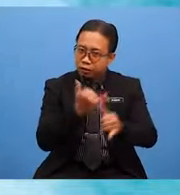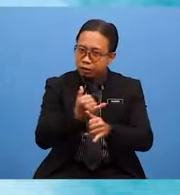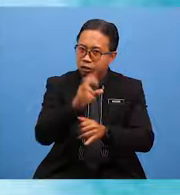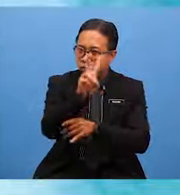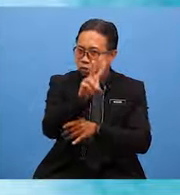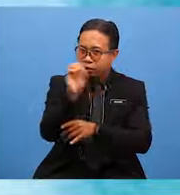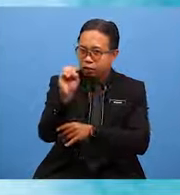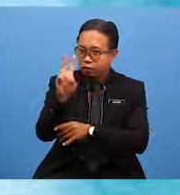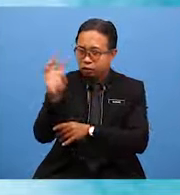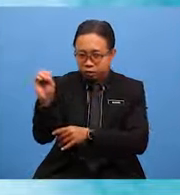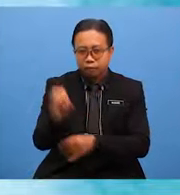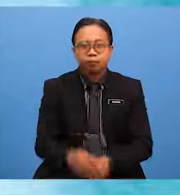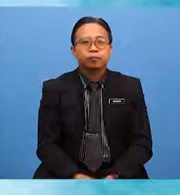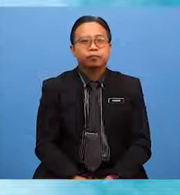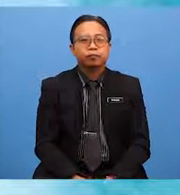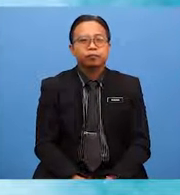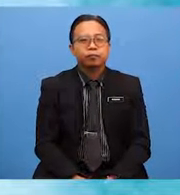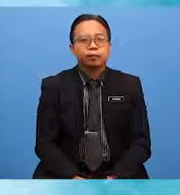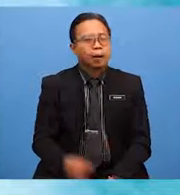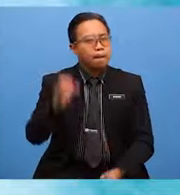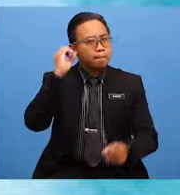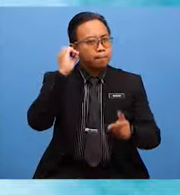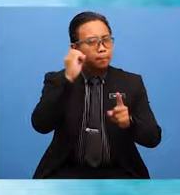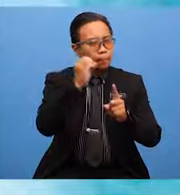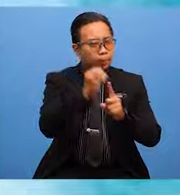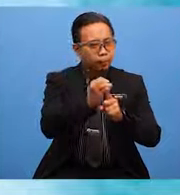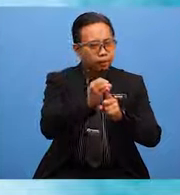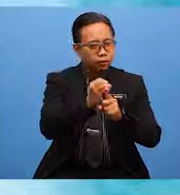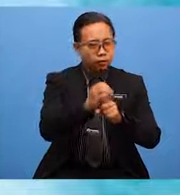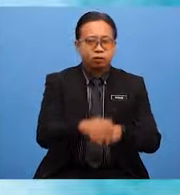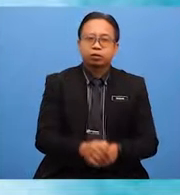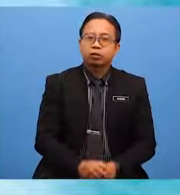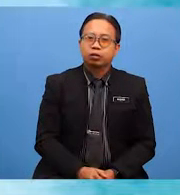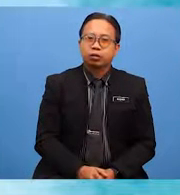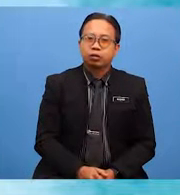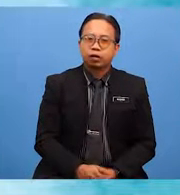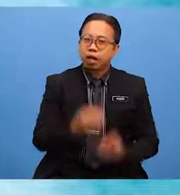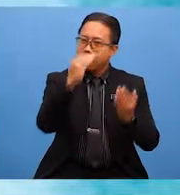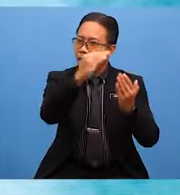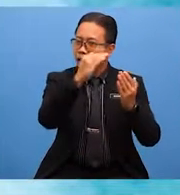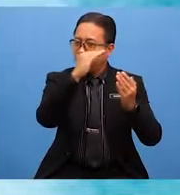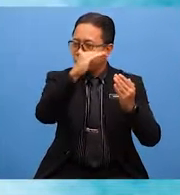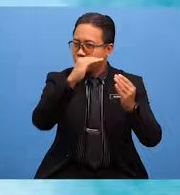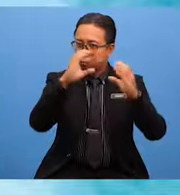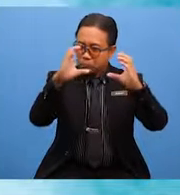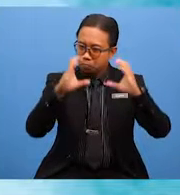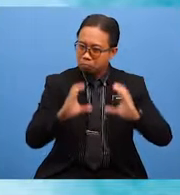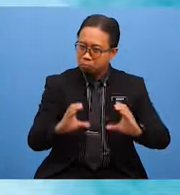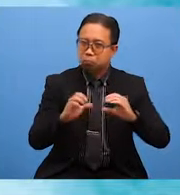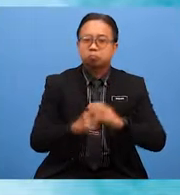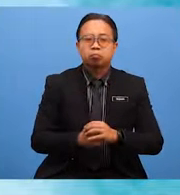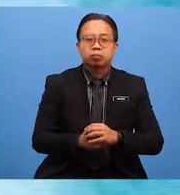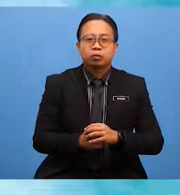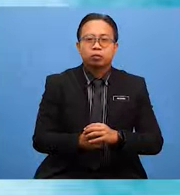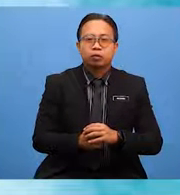As you can see, the purpose of the report will determine the layout of your report. The layout